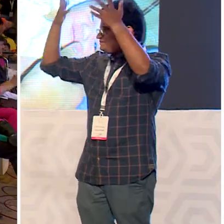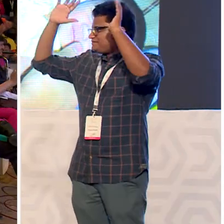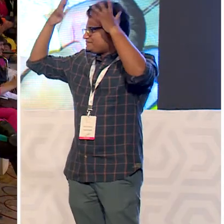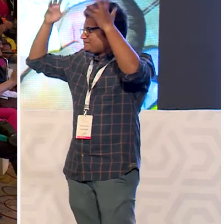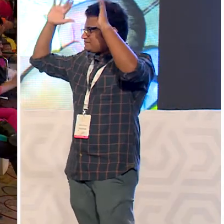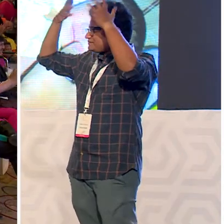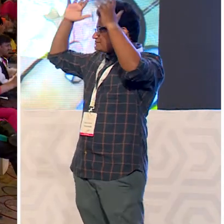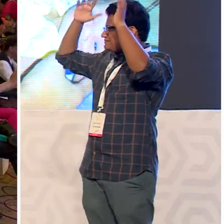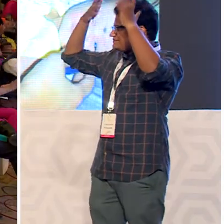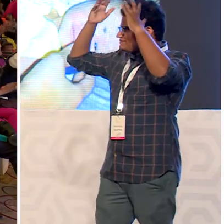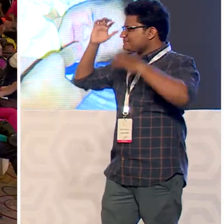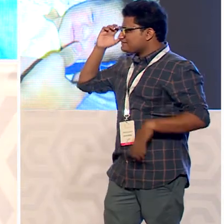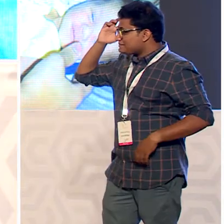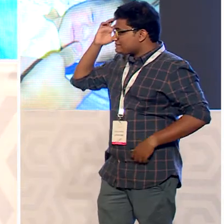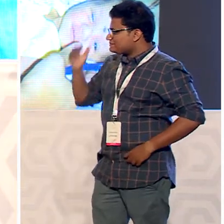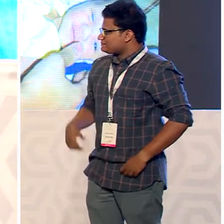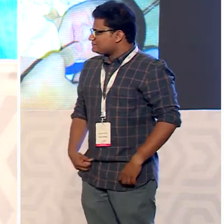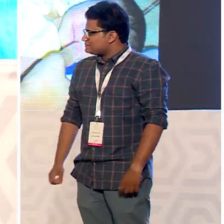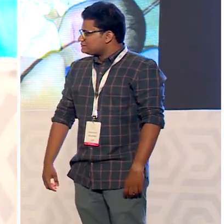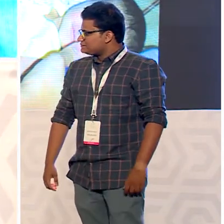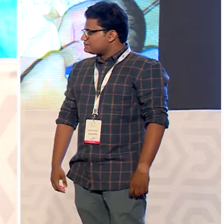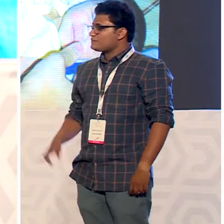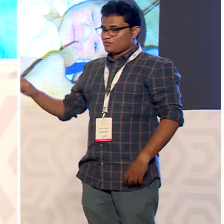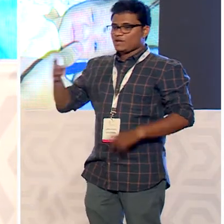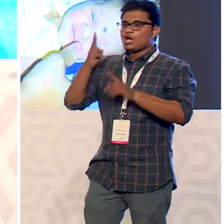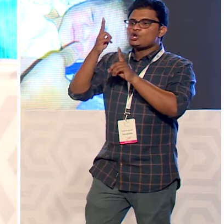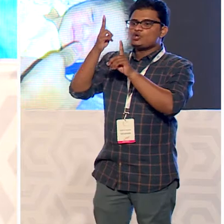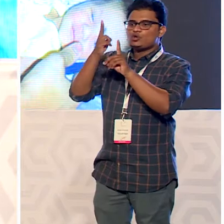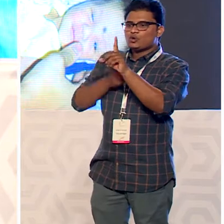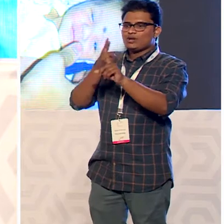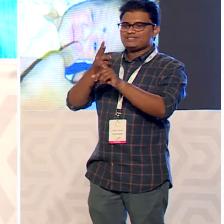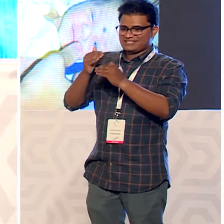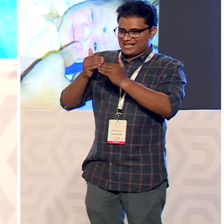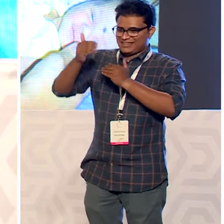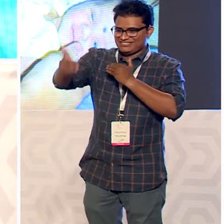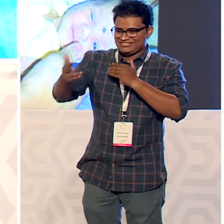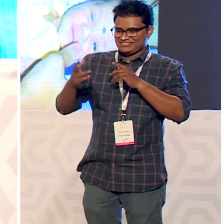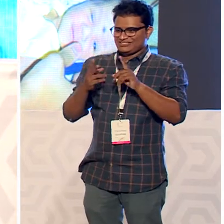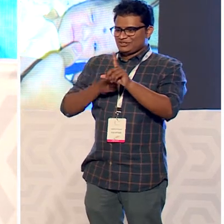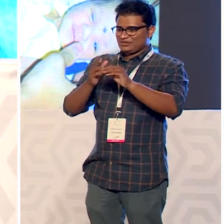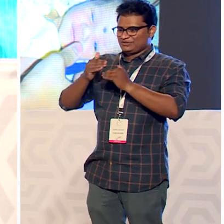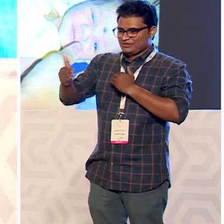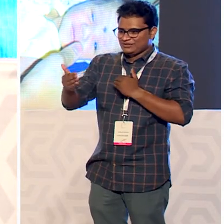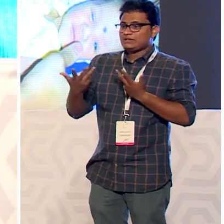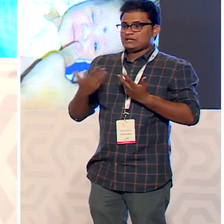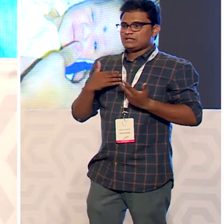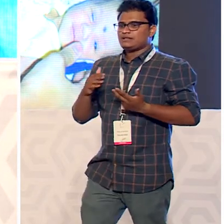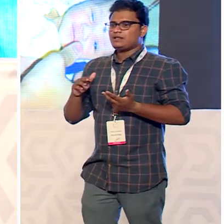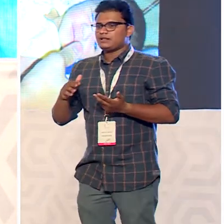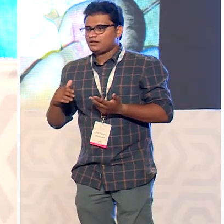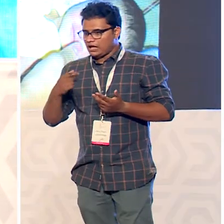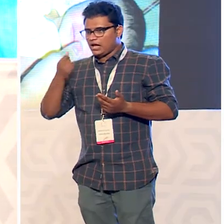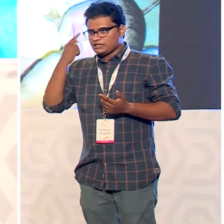and uh two years later uh oh i mean after my diagnosis